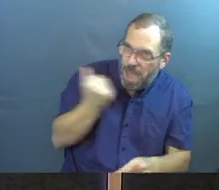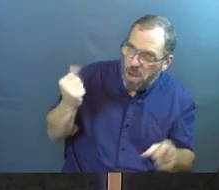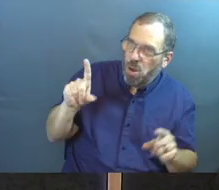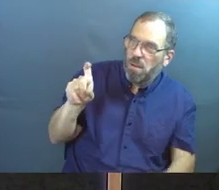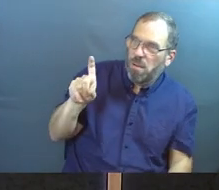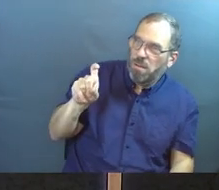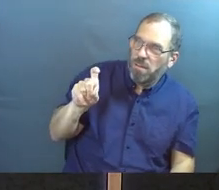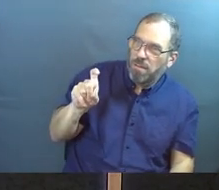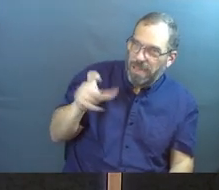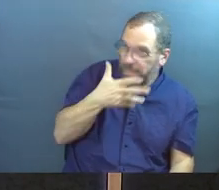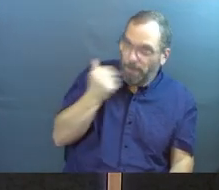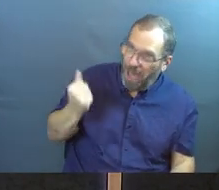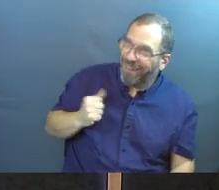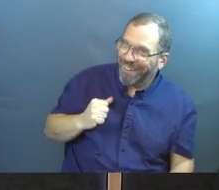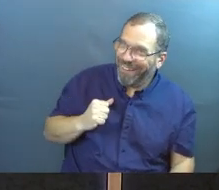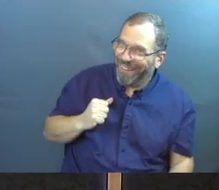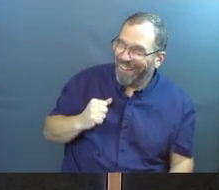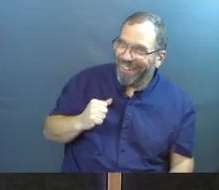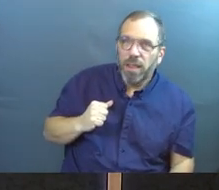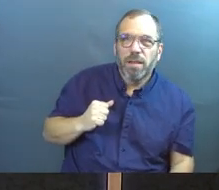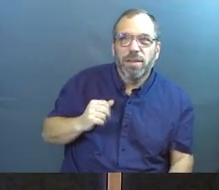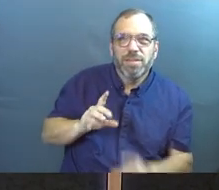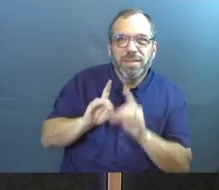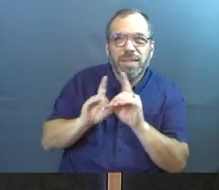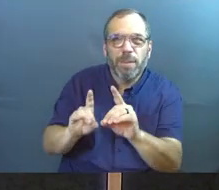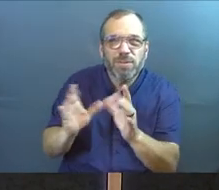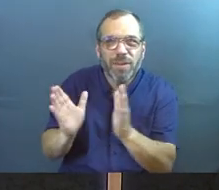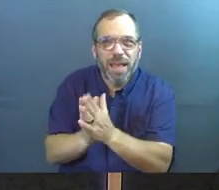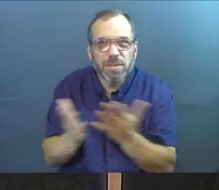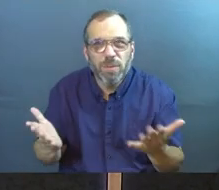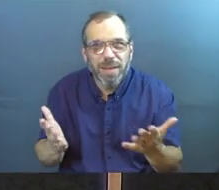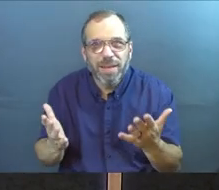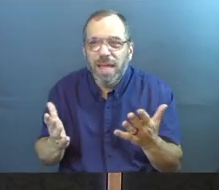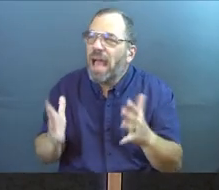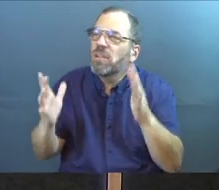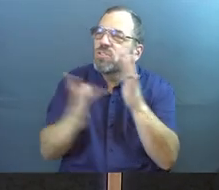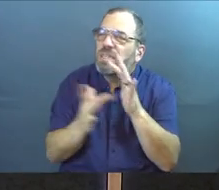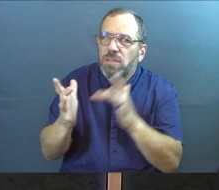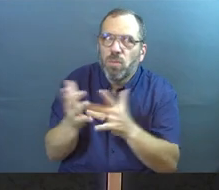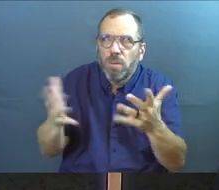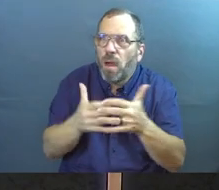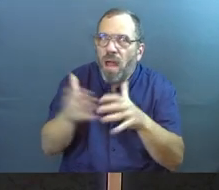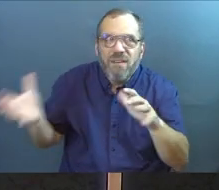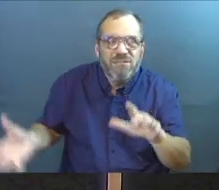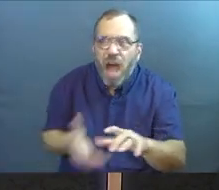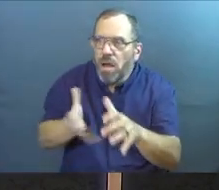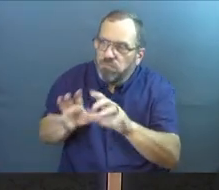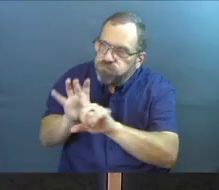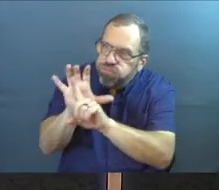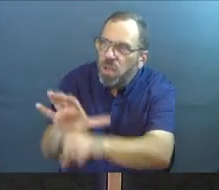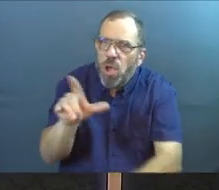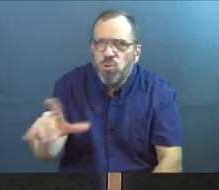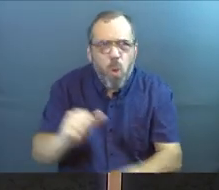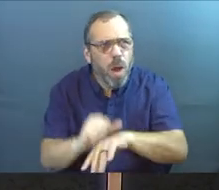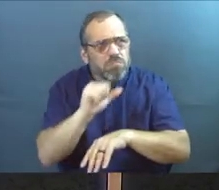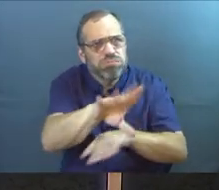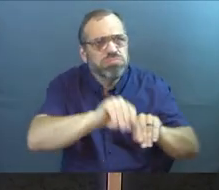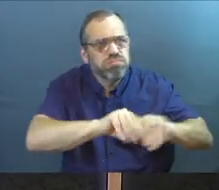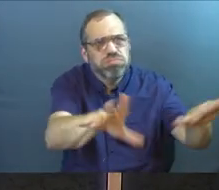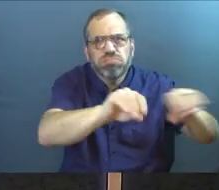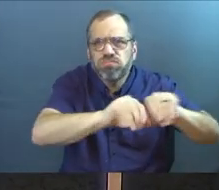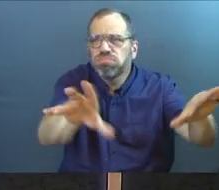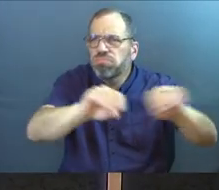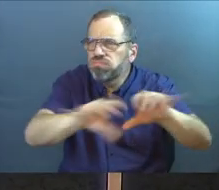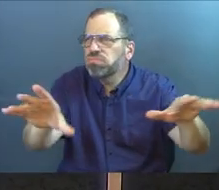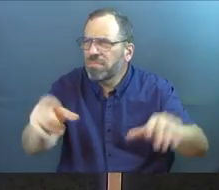way, Jesus? You hear what they're asking? Jesus, we want followers. Jesus, you're sending people away